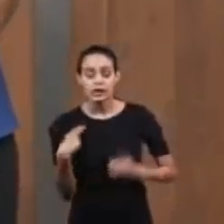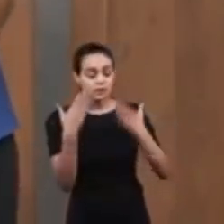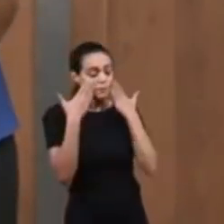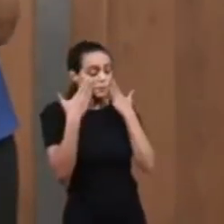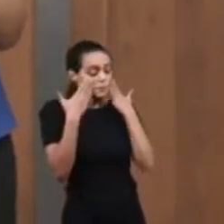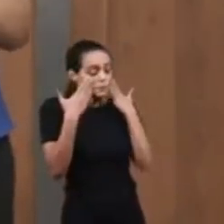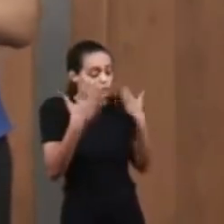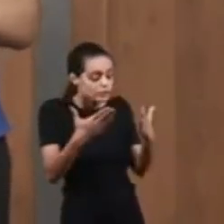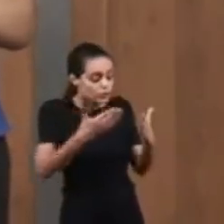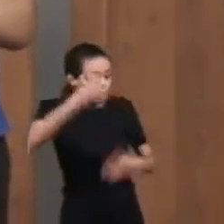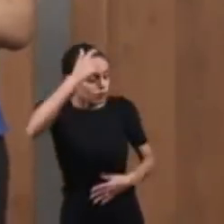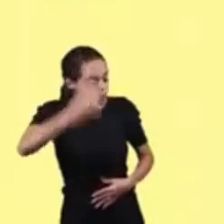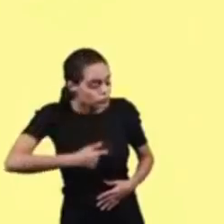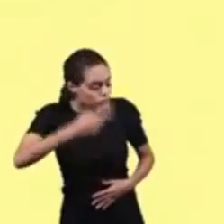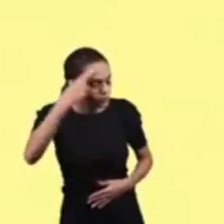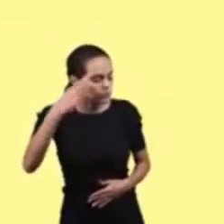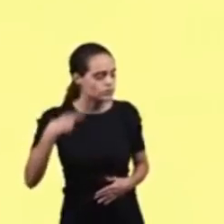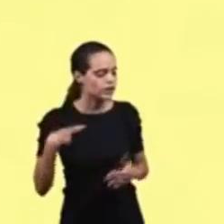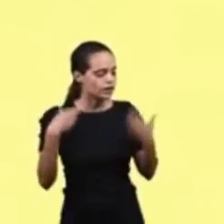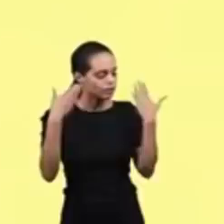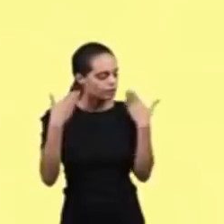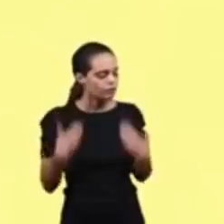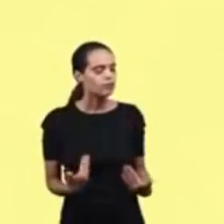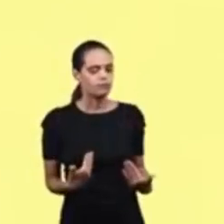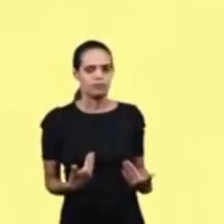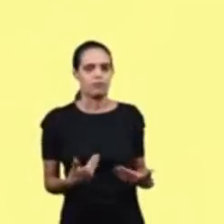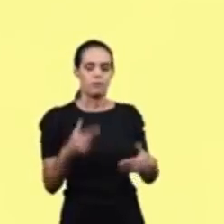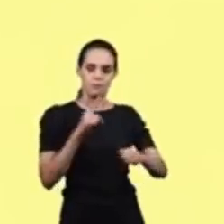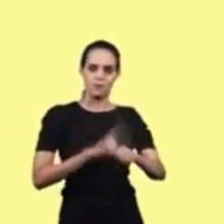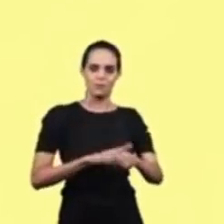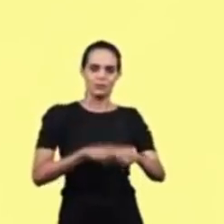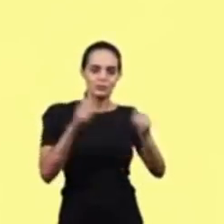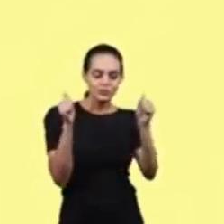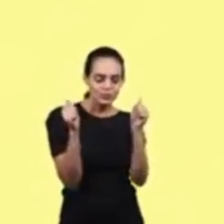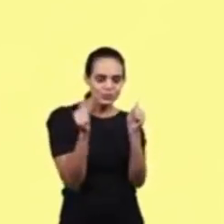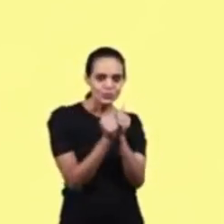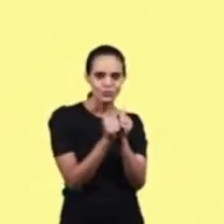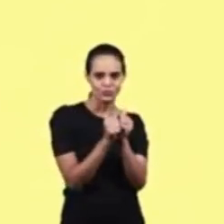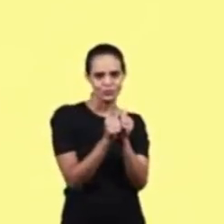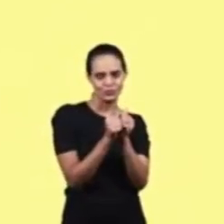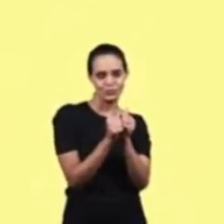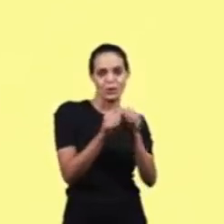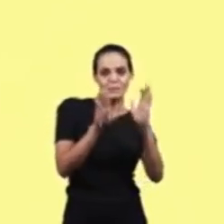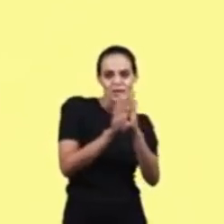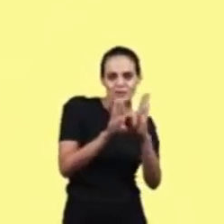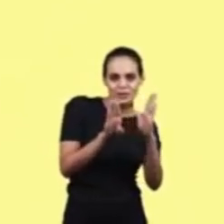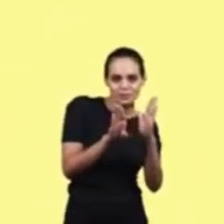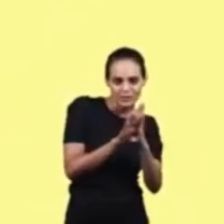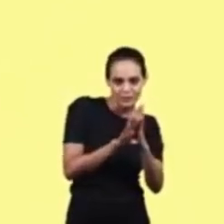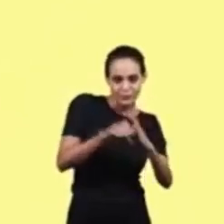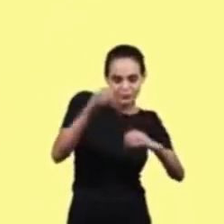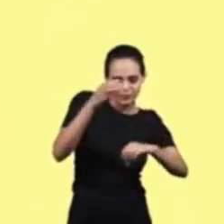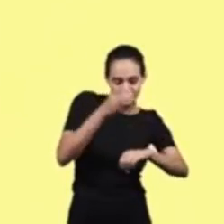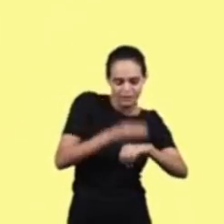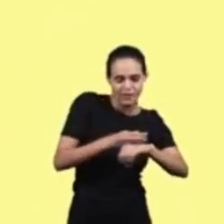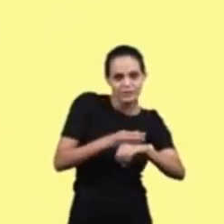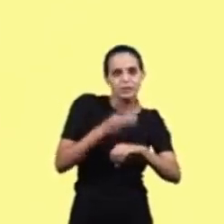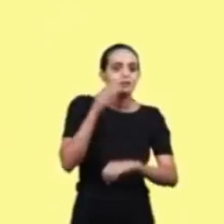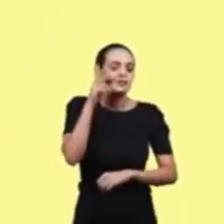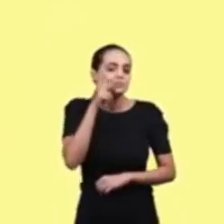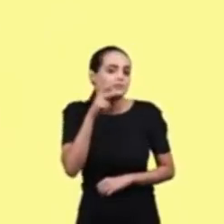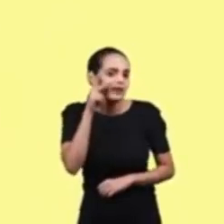In that moment Where he was together with his brothers Benjamin And the silver cup Joseph said